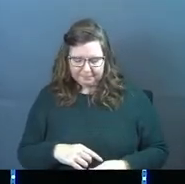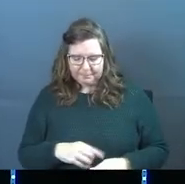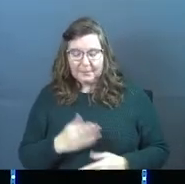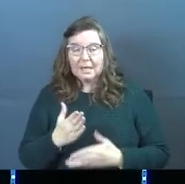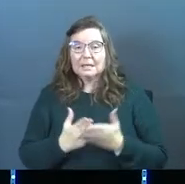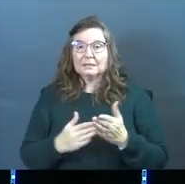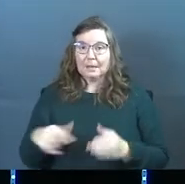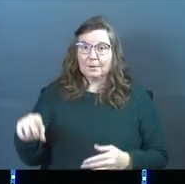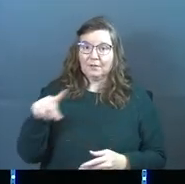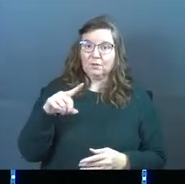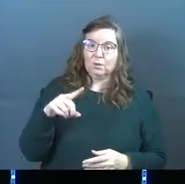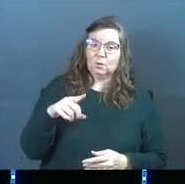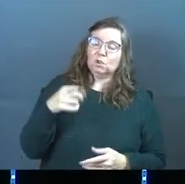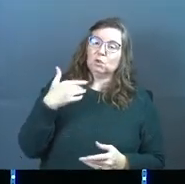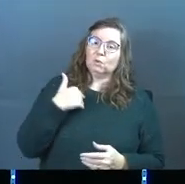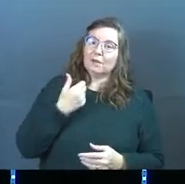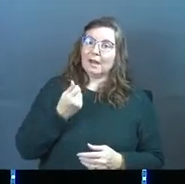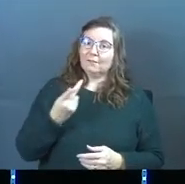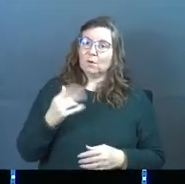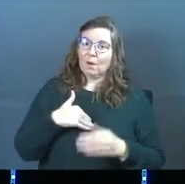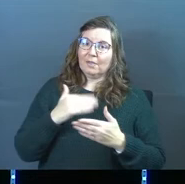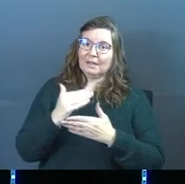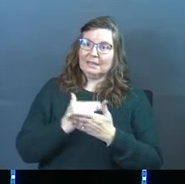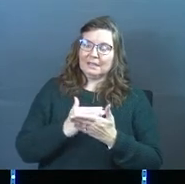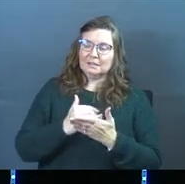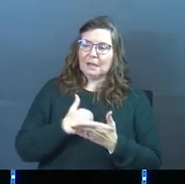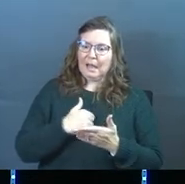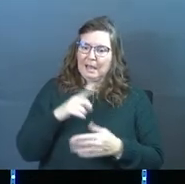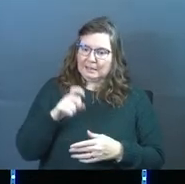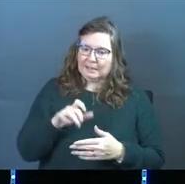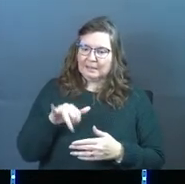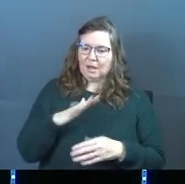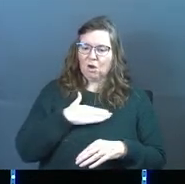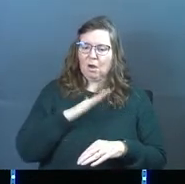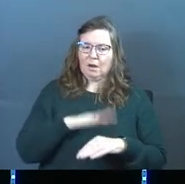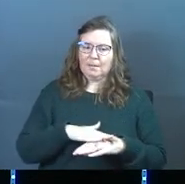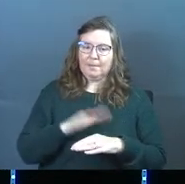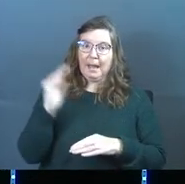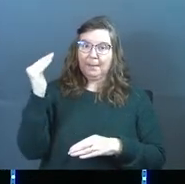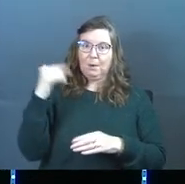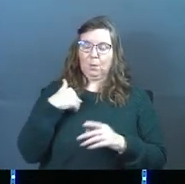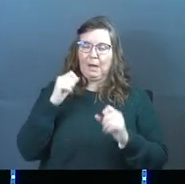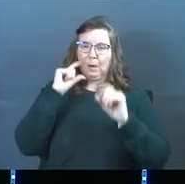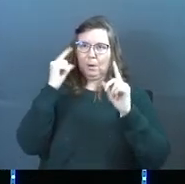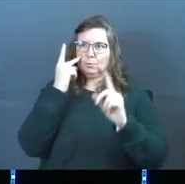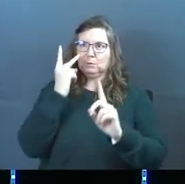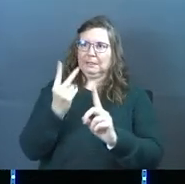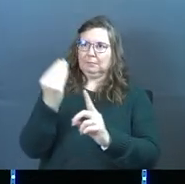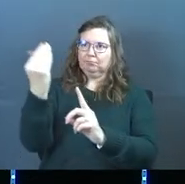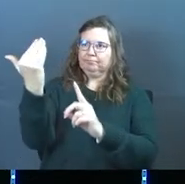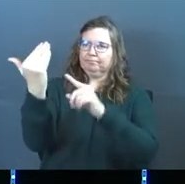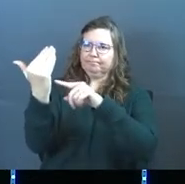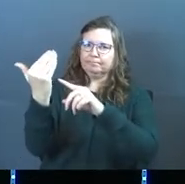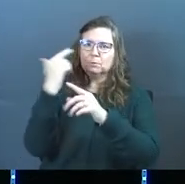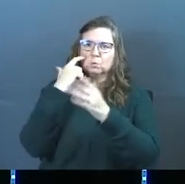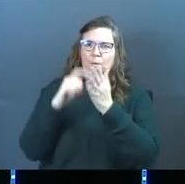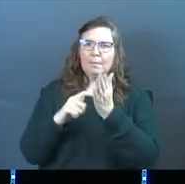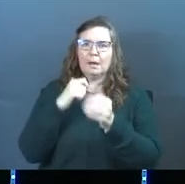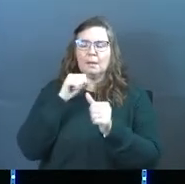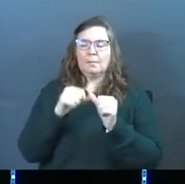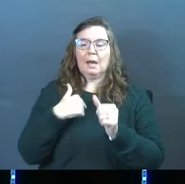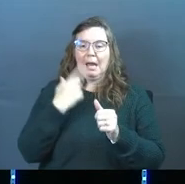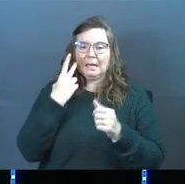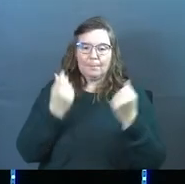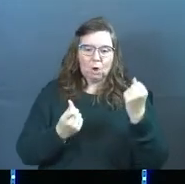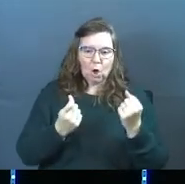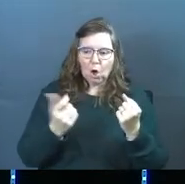Some of you, you've got a couple on that list. And you're like, I need that on my mirror when I wake up in the morning. I need that in my car. I